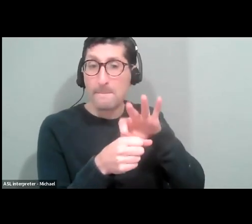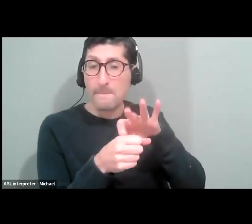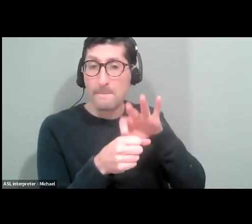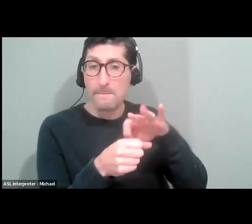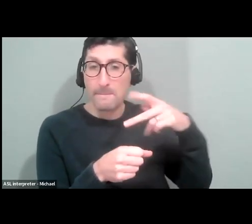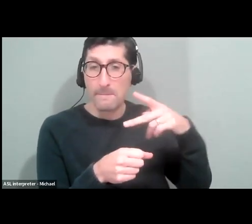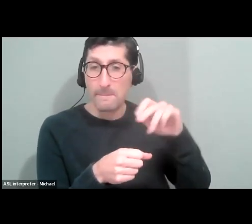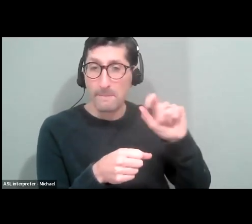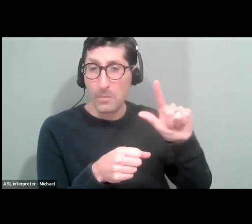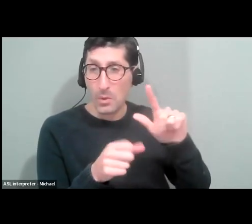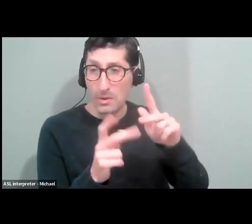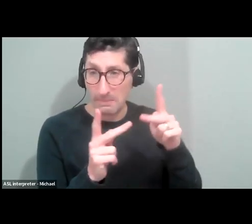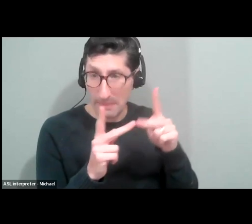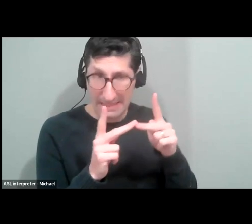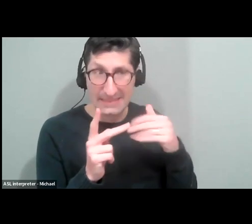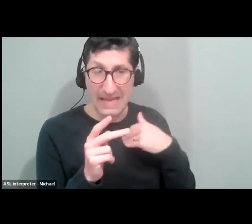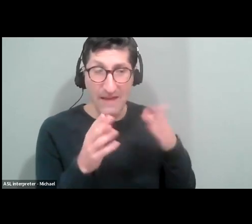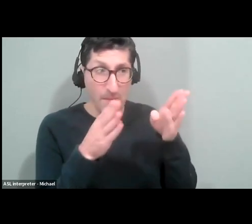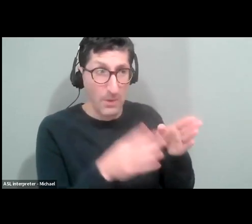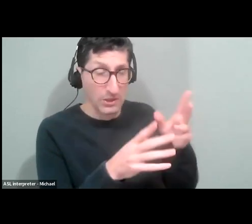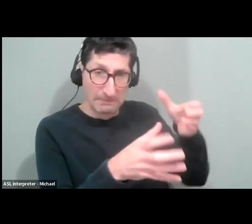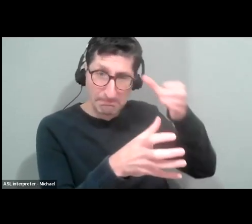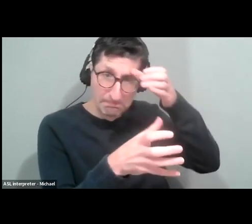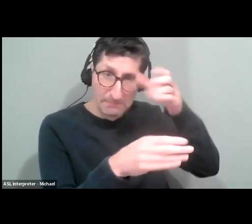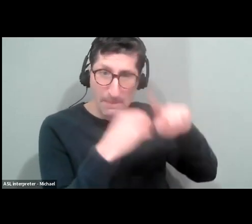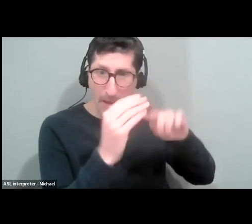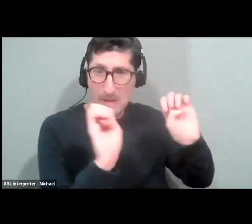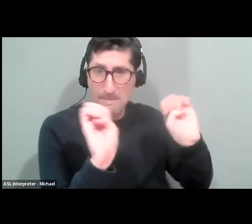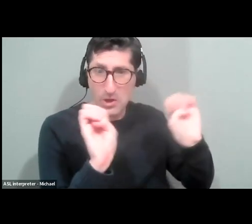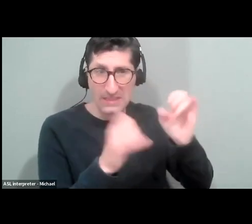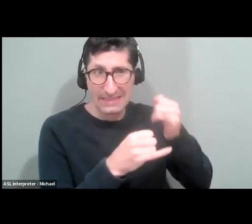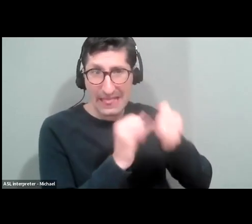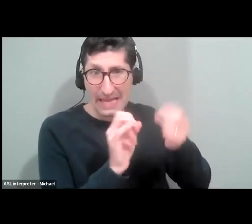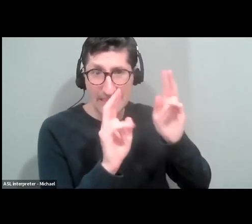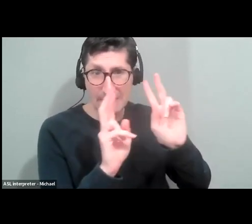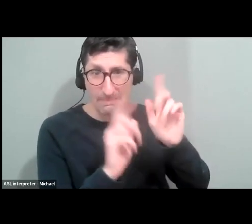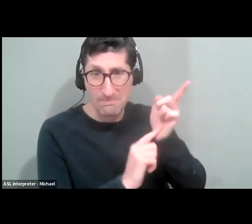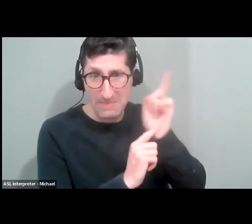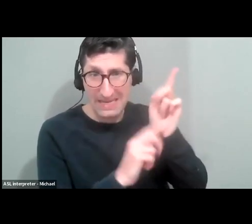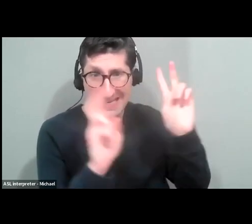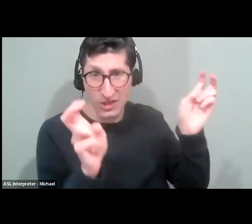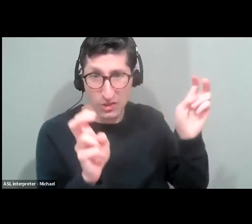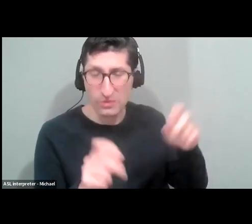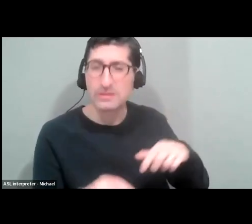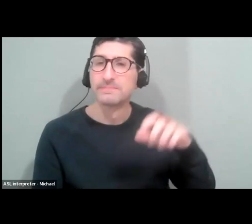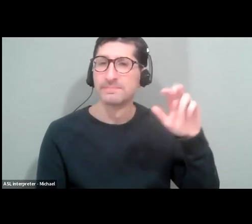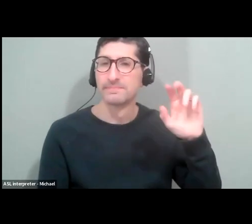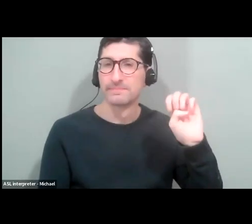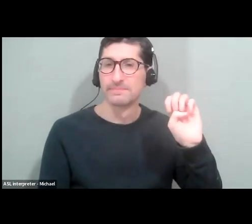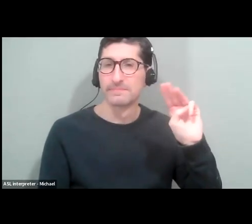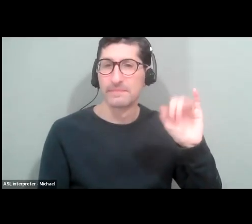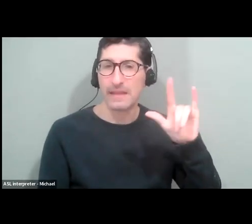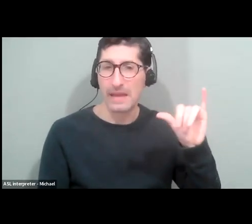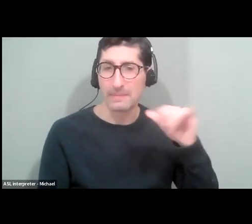emergency issues. In terms of accessibility issues, um, if people run into those, um,